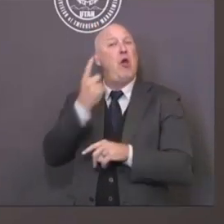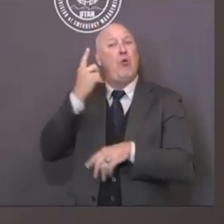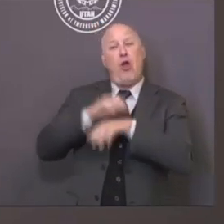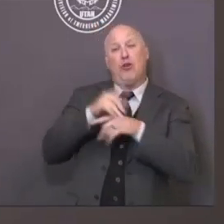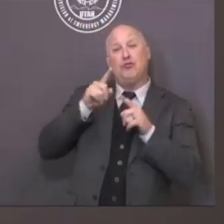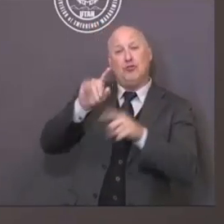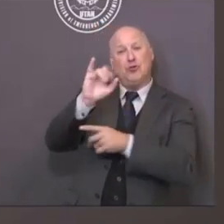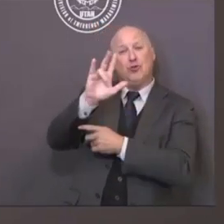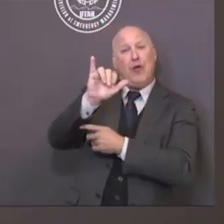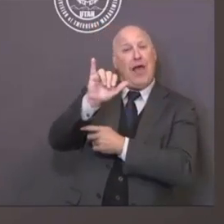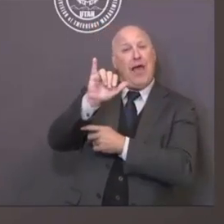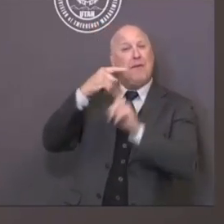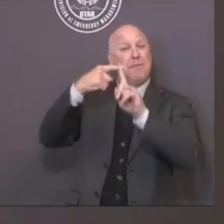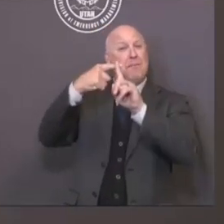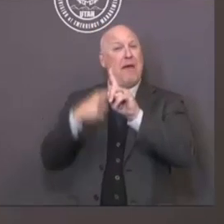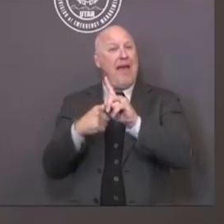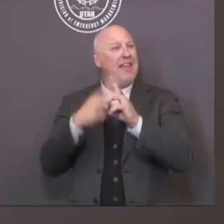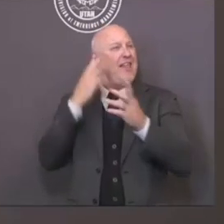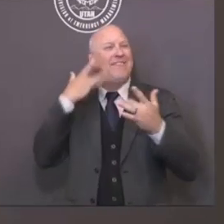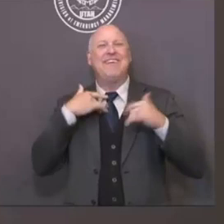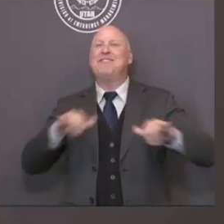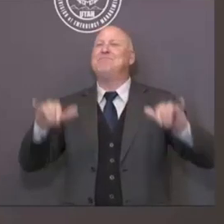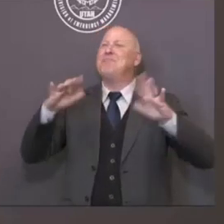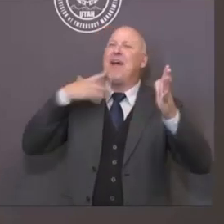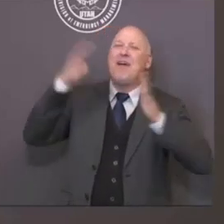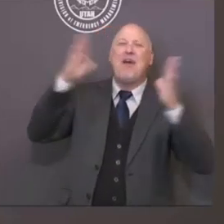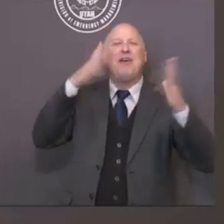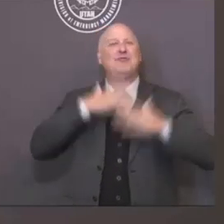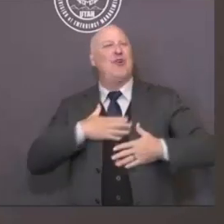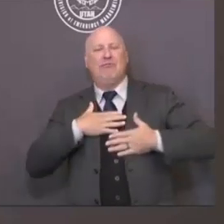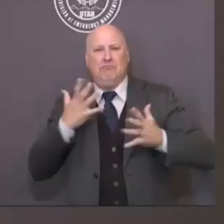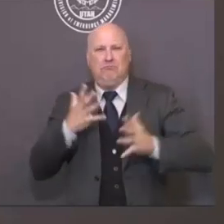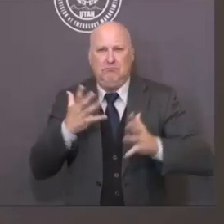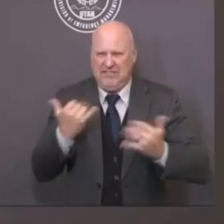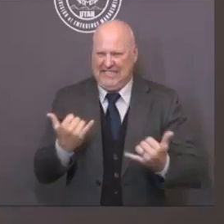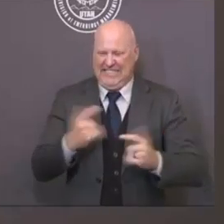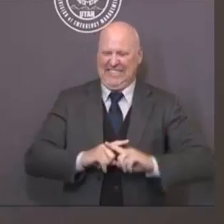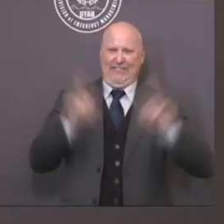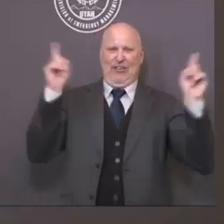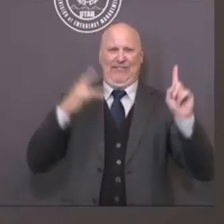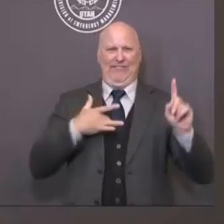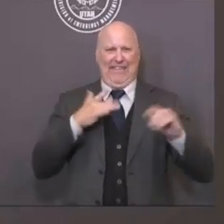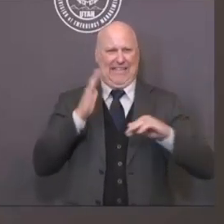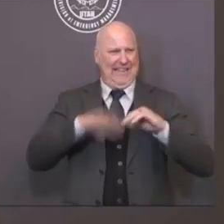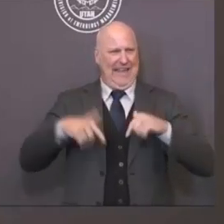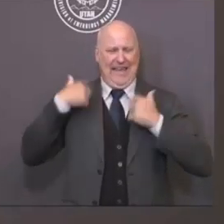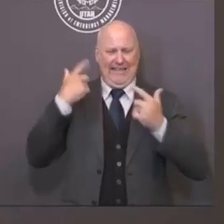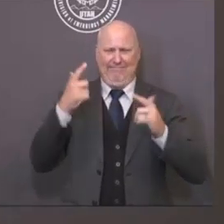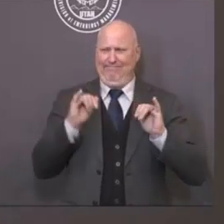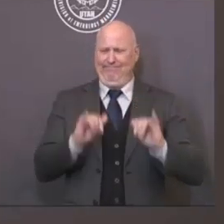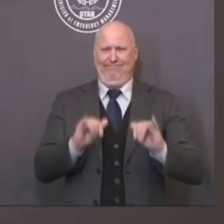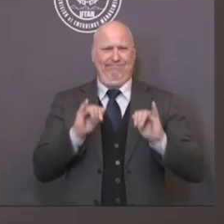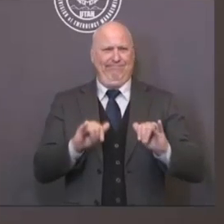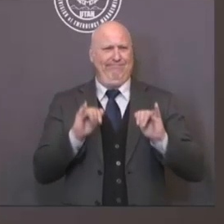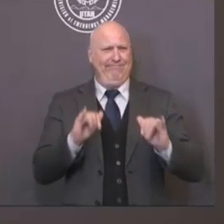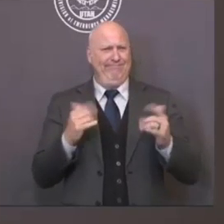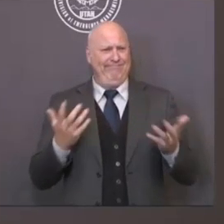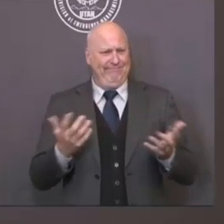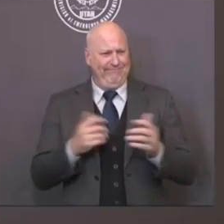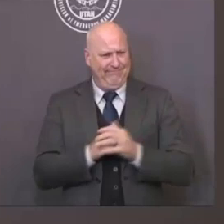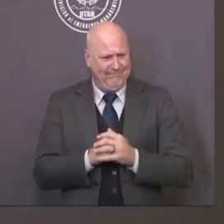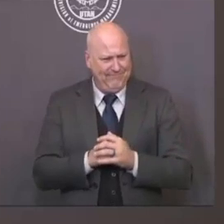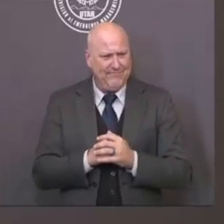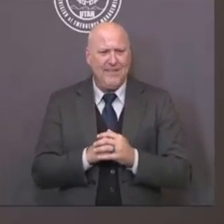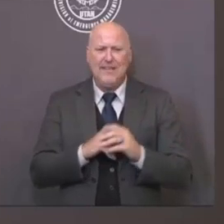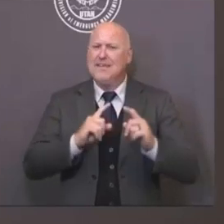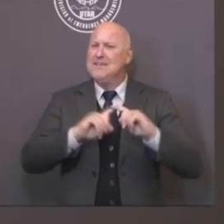And there are parts of this that, you know, we need to work better on as far as disagreement. Again, know there's